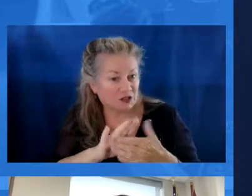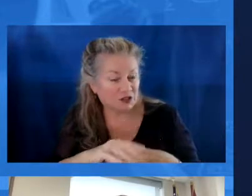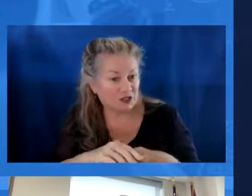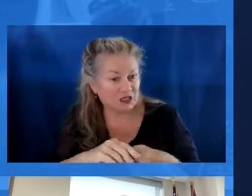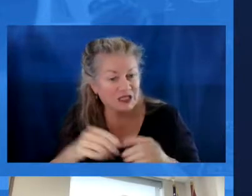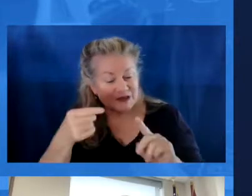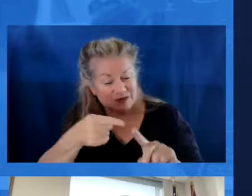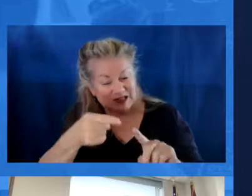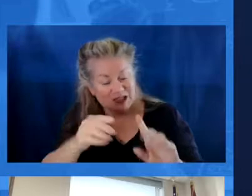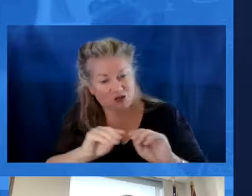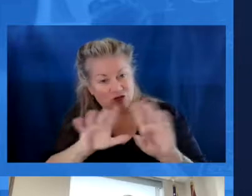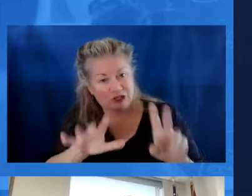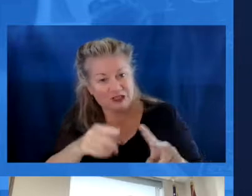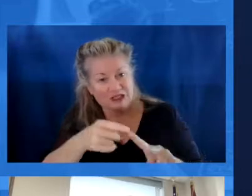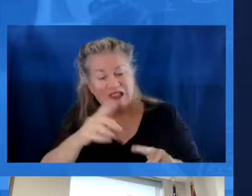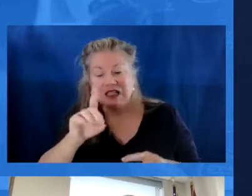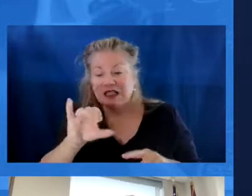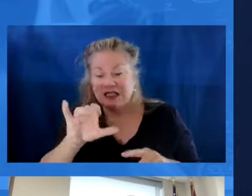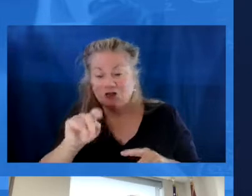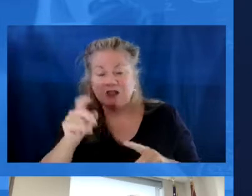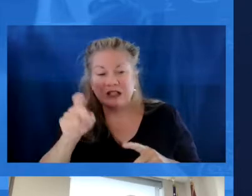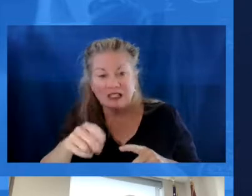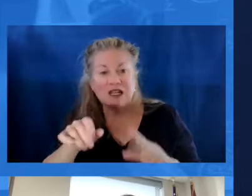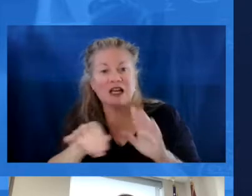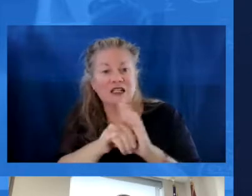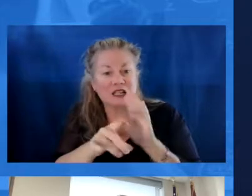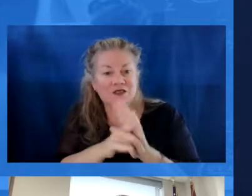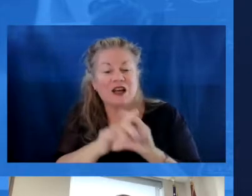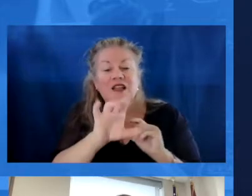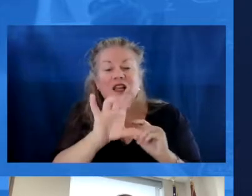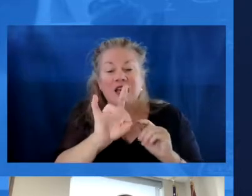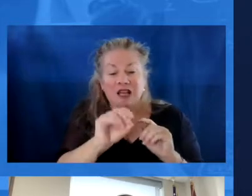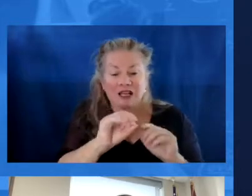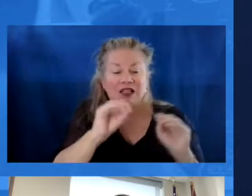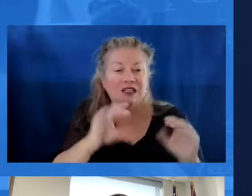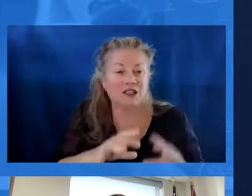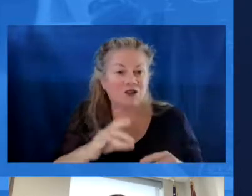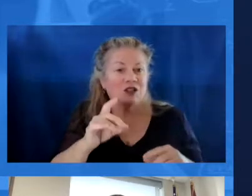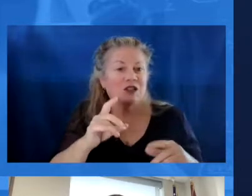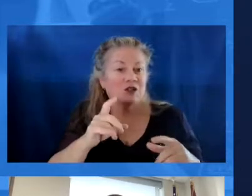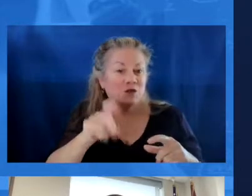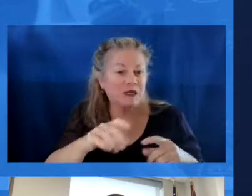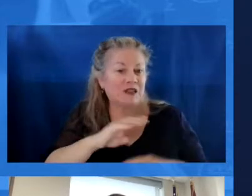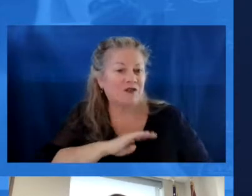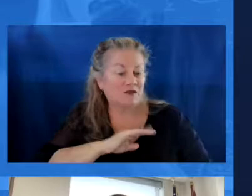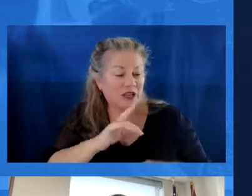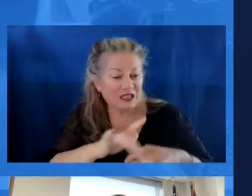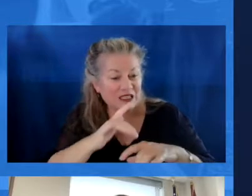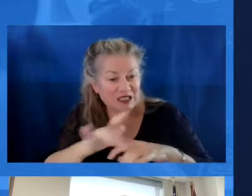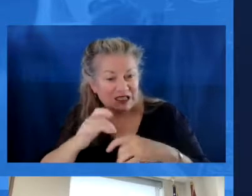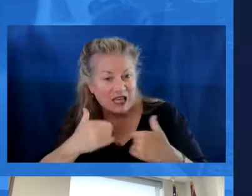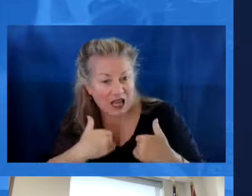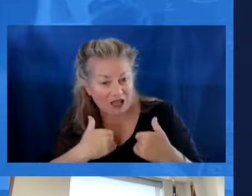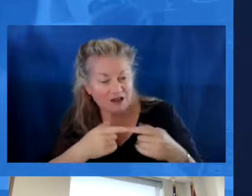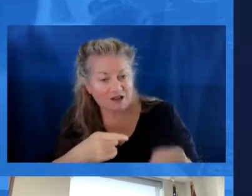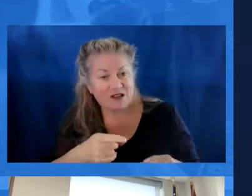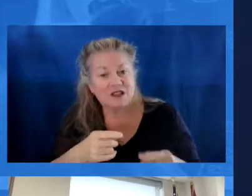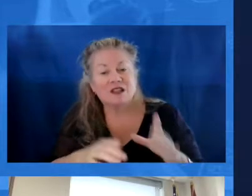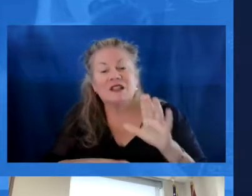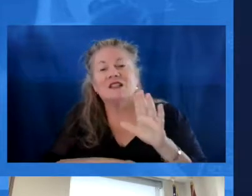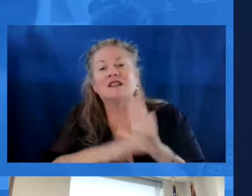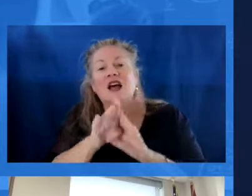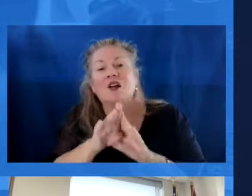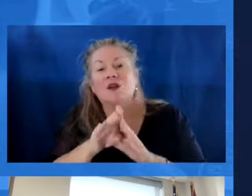and explicitly addressed the district's needs. They identified those 80 teachers to meet the vacancies that they had in the district.